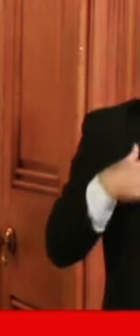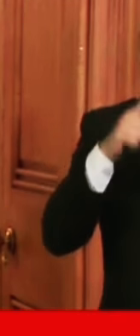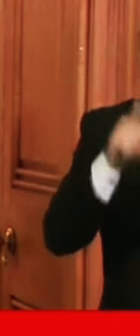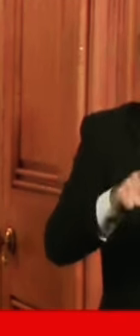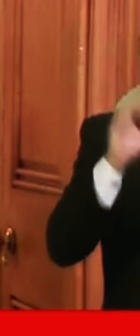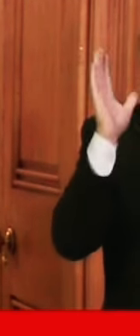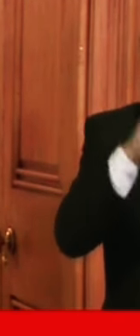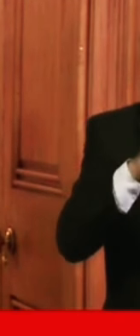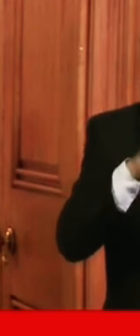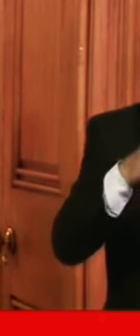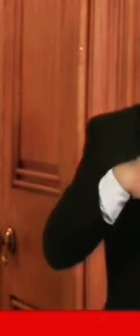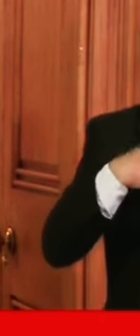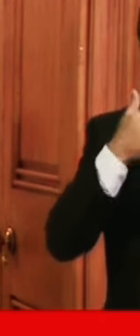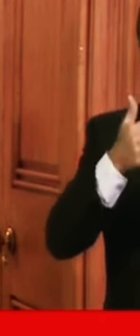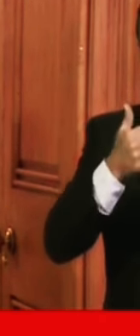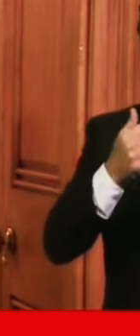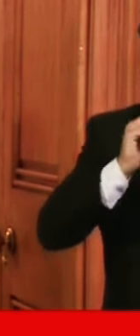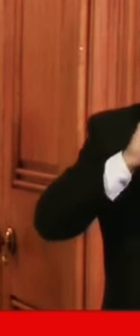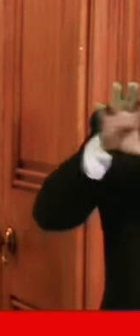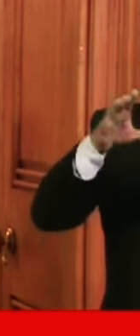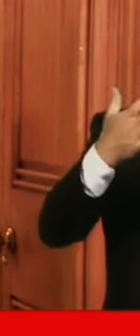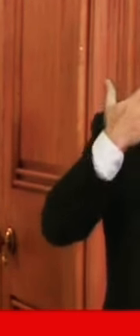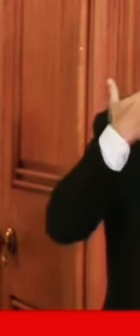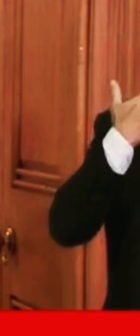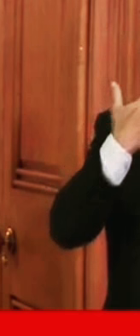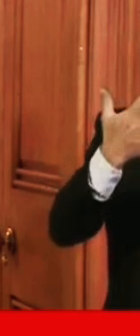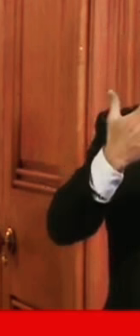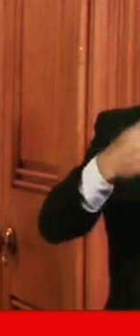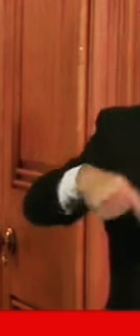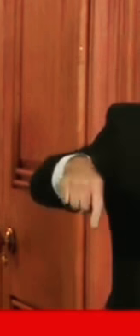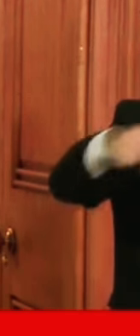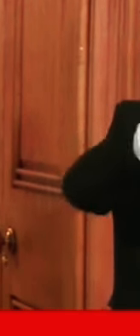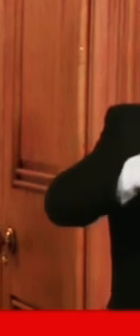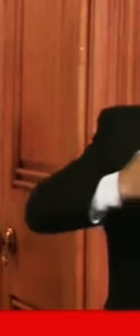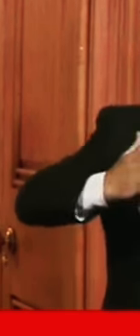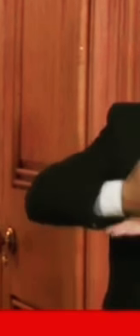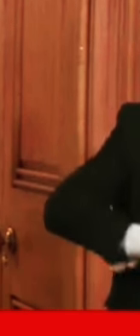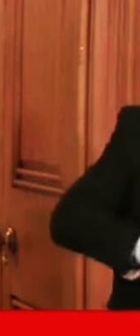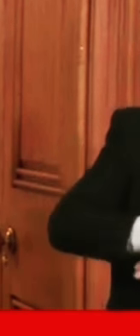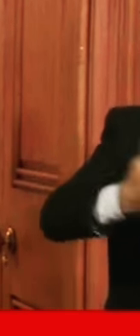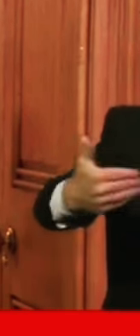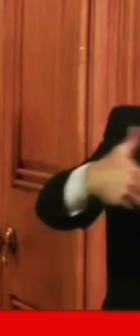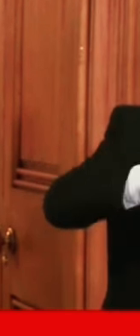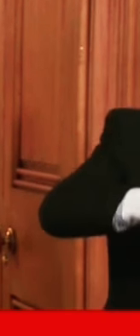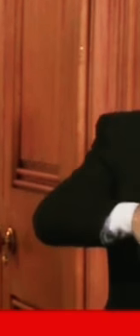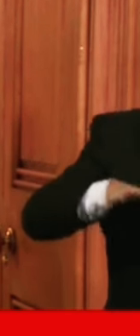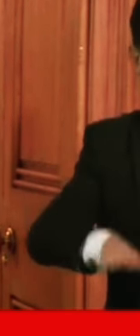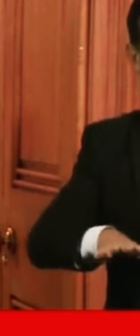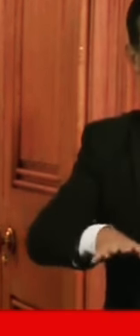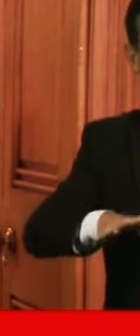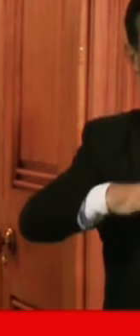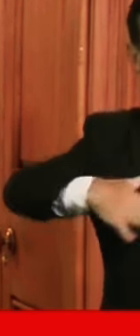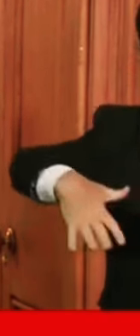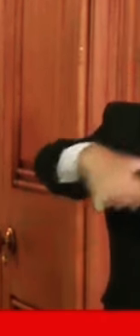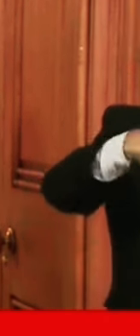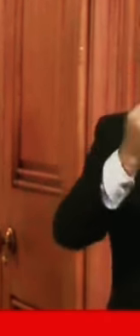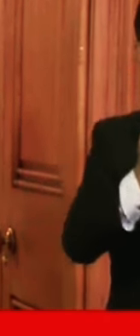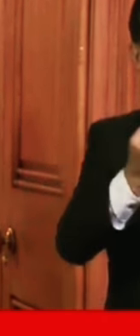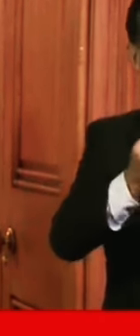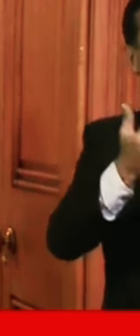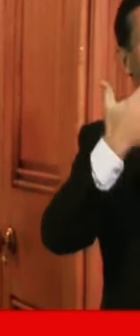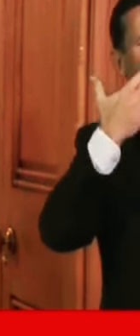Ramadan Mubarak. And thank you for your service and citizenship, and thank you for your sacrifice.